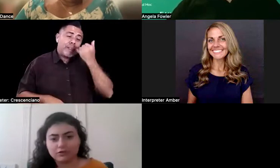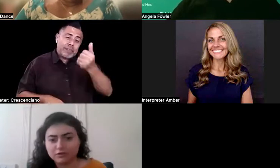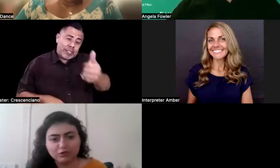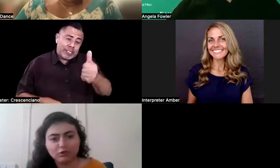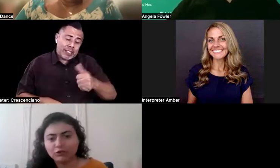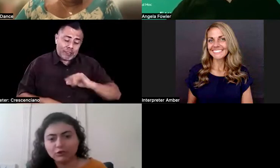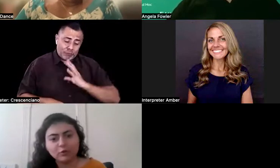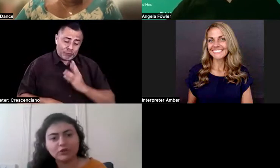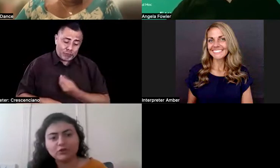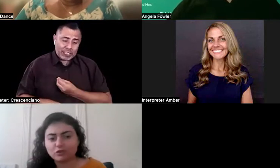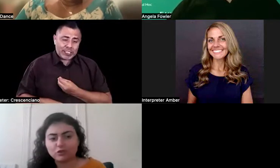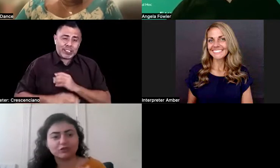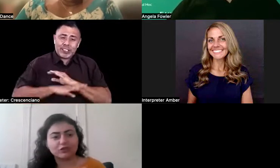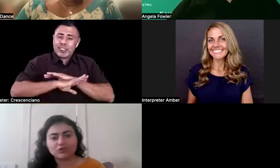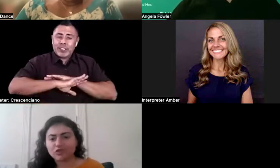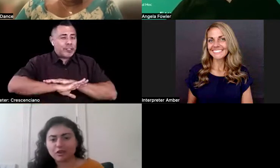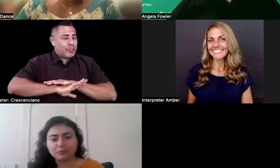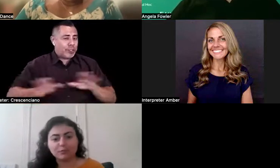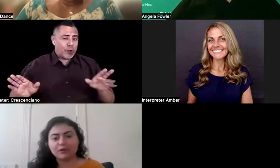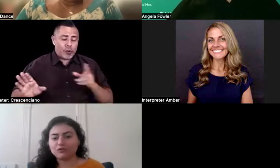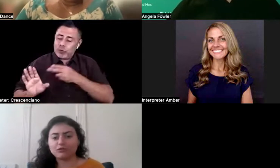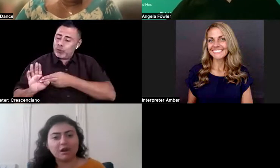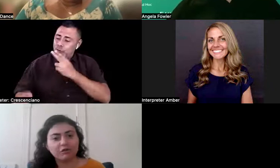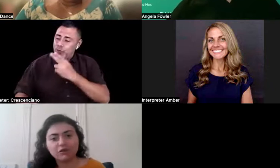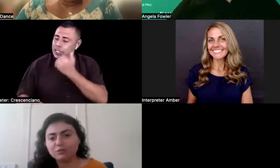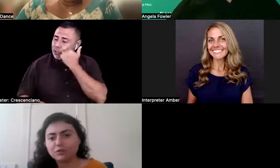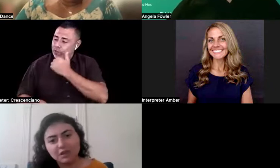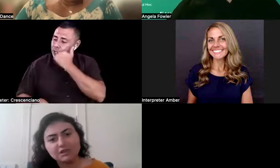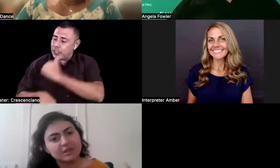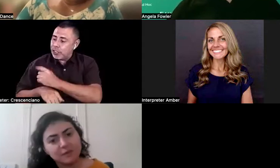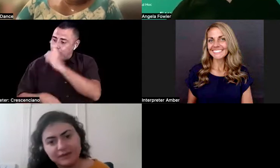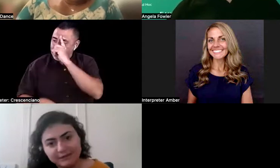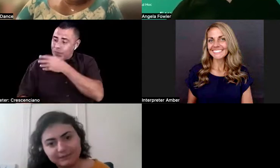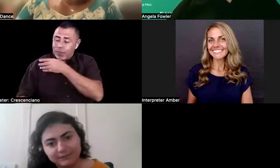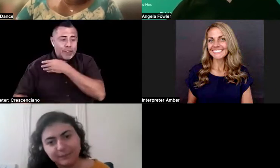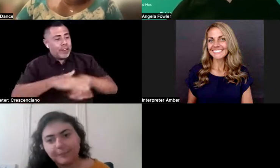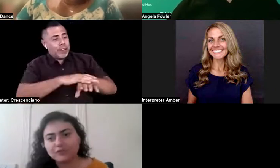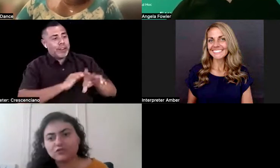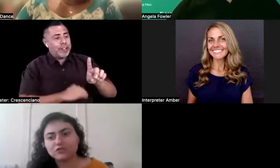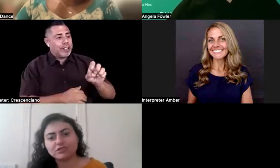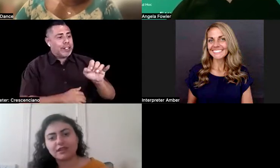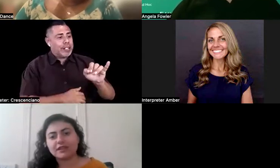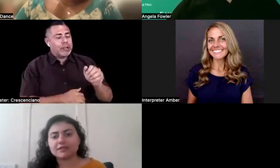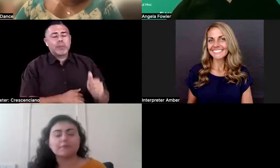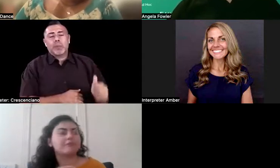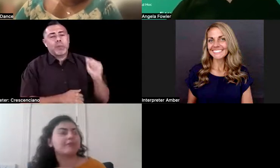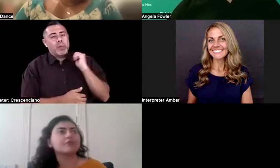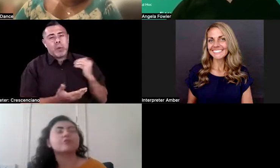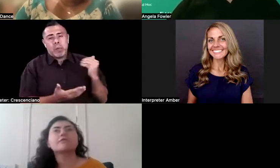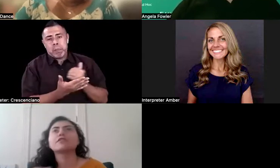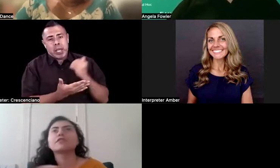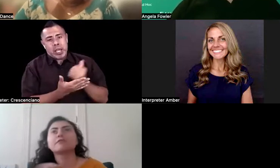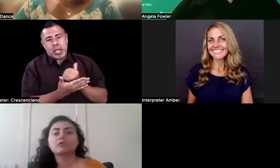Don't, don't, quit your day job. You're not going to be making money. Just a heads up.